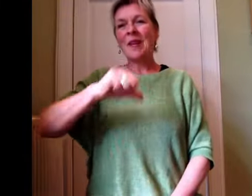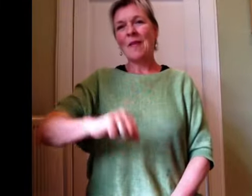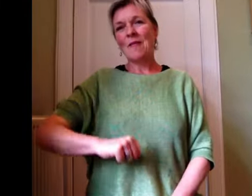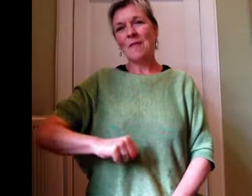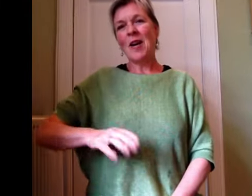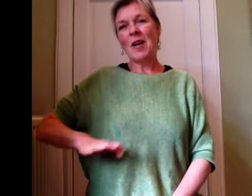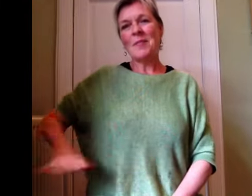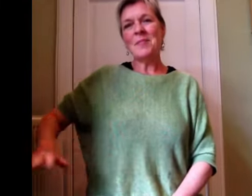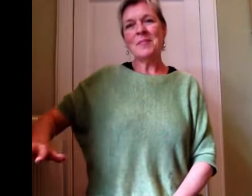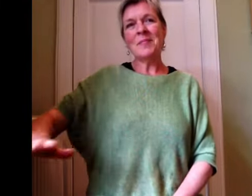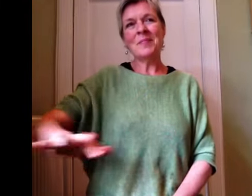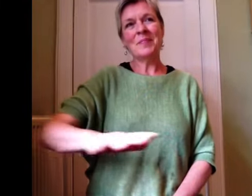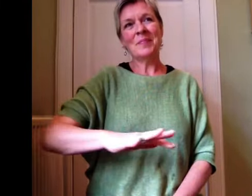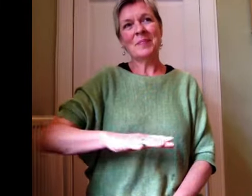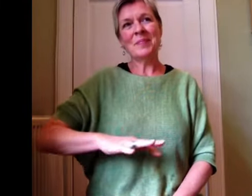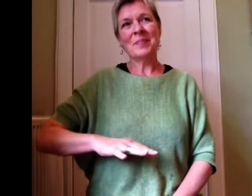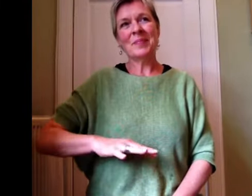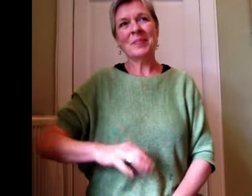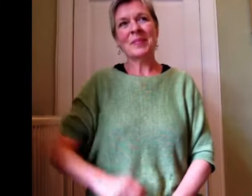Farm.